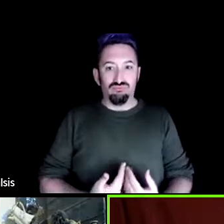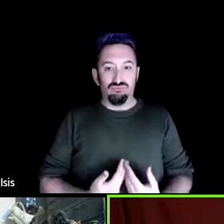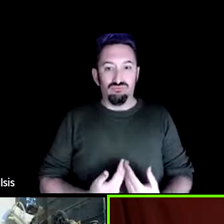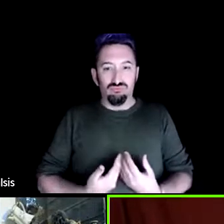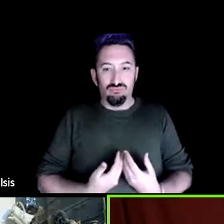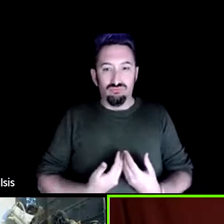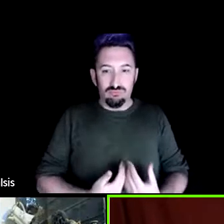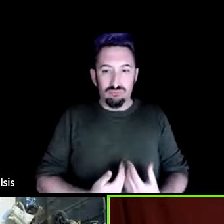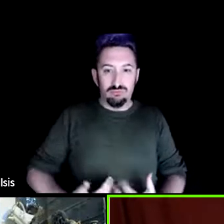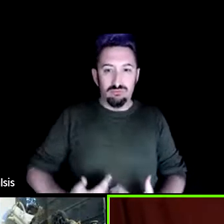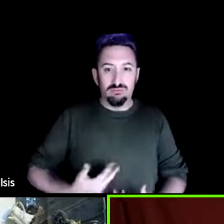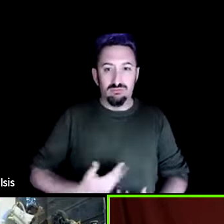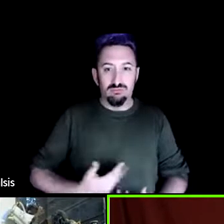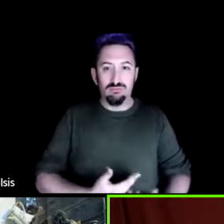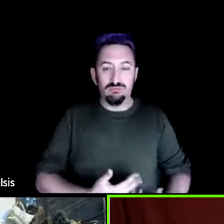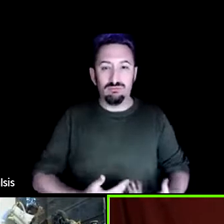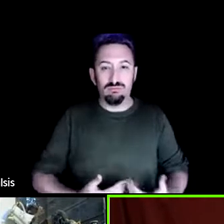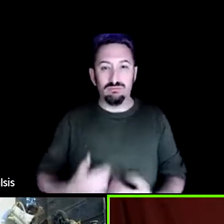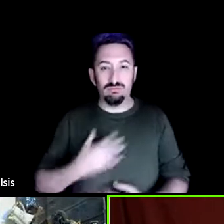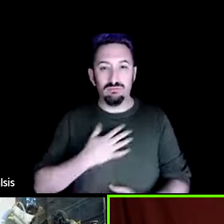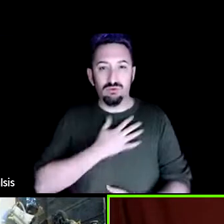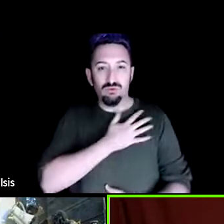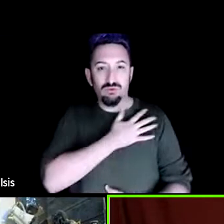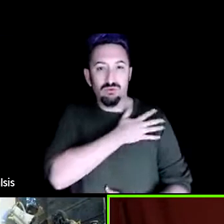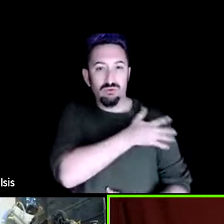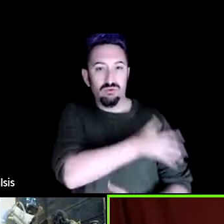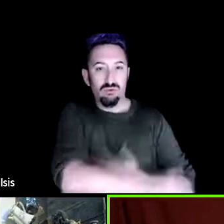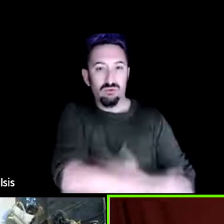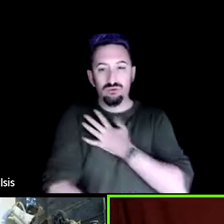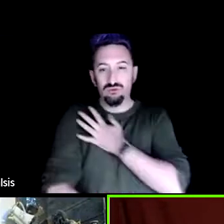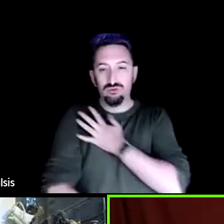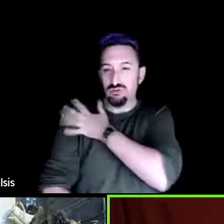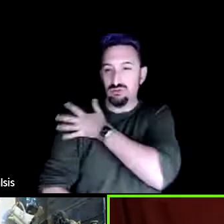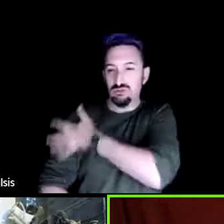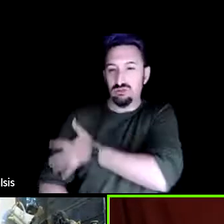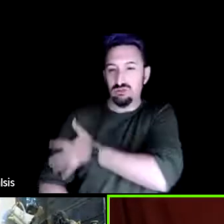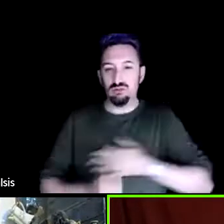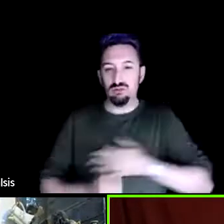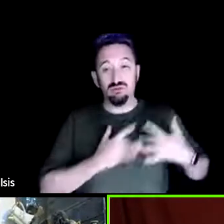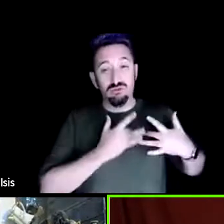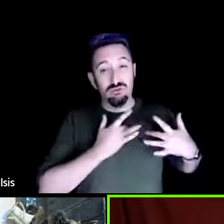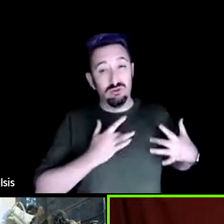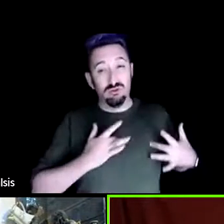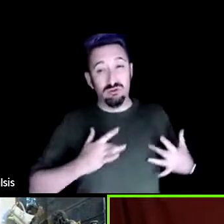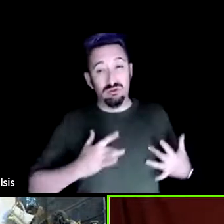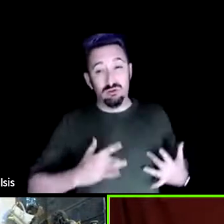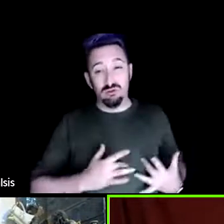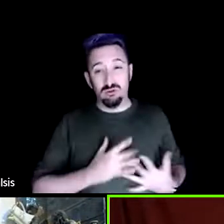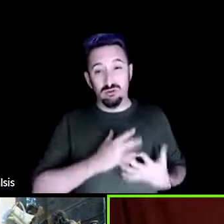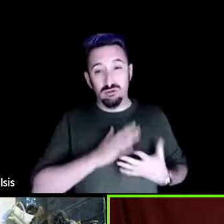Your shoulder, your chest, around your heart, your head.